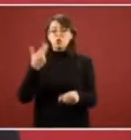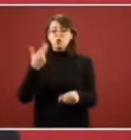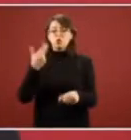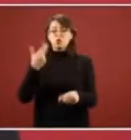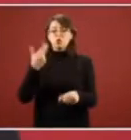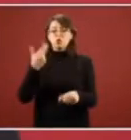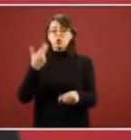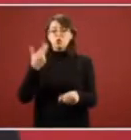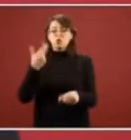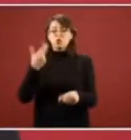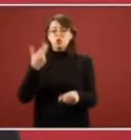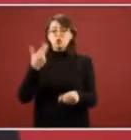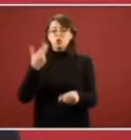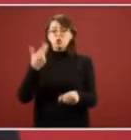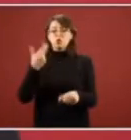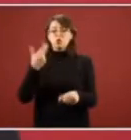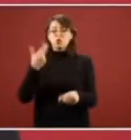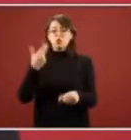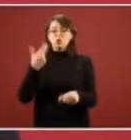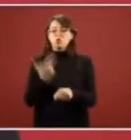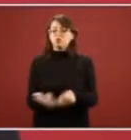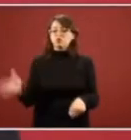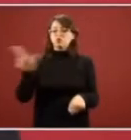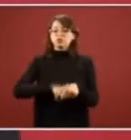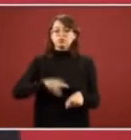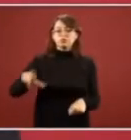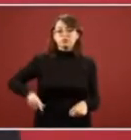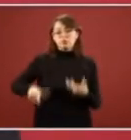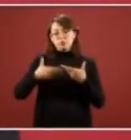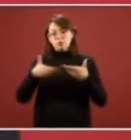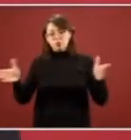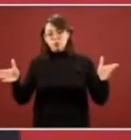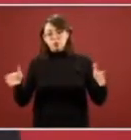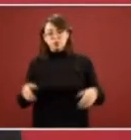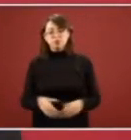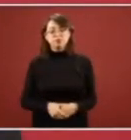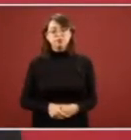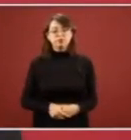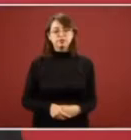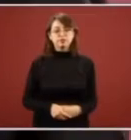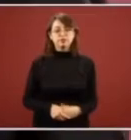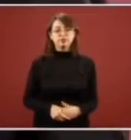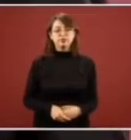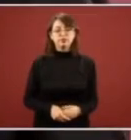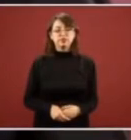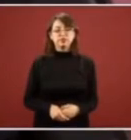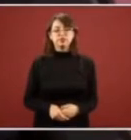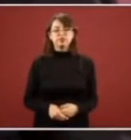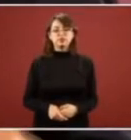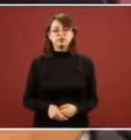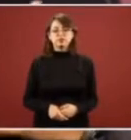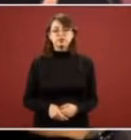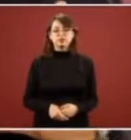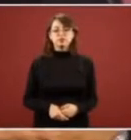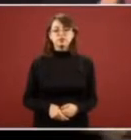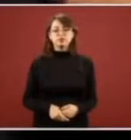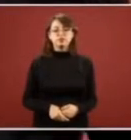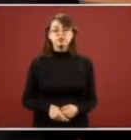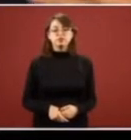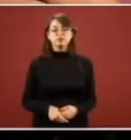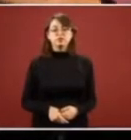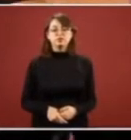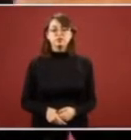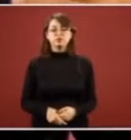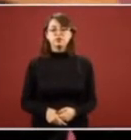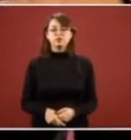centers in the public hospitals and in public hospitals and